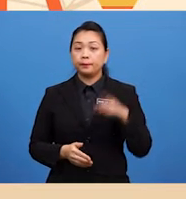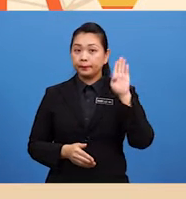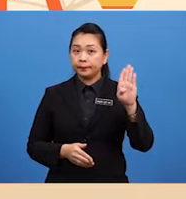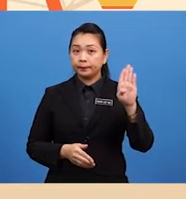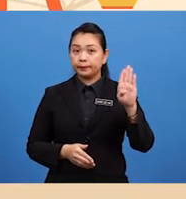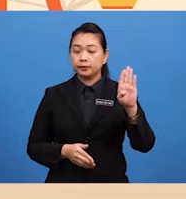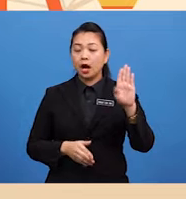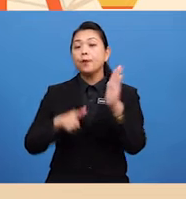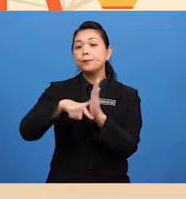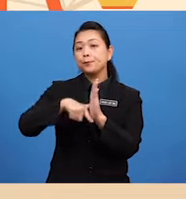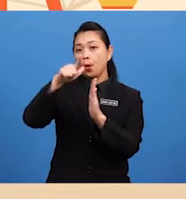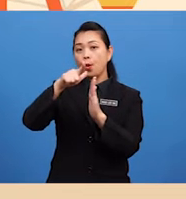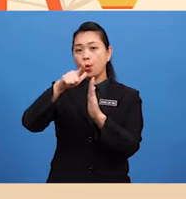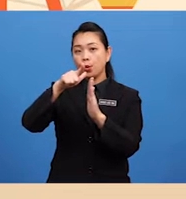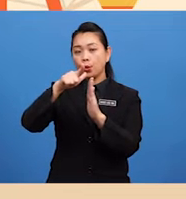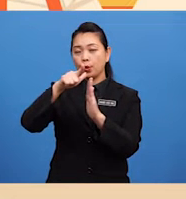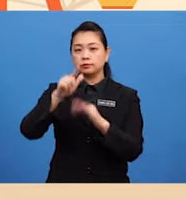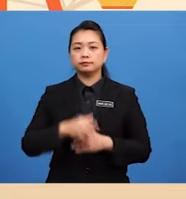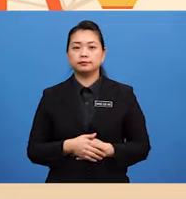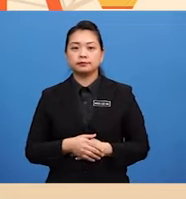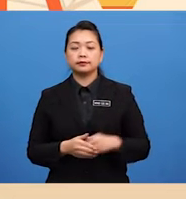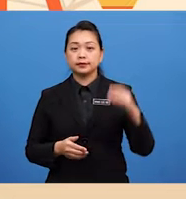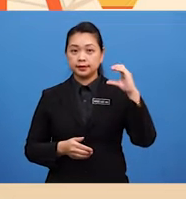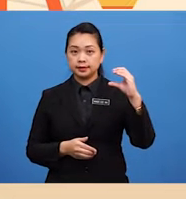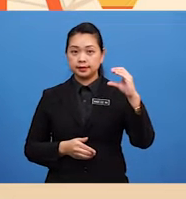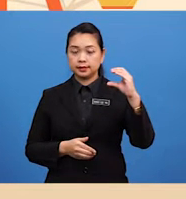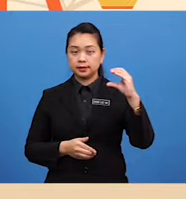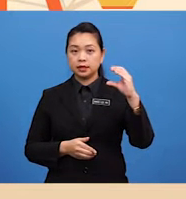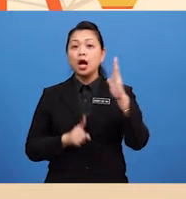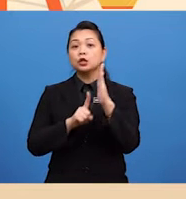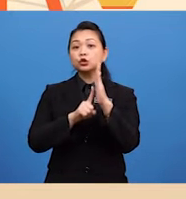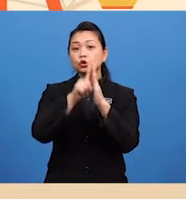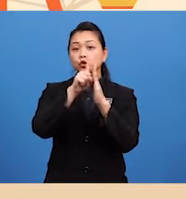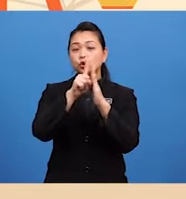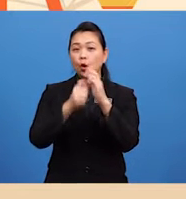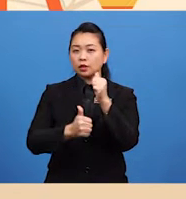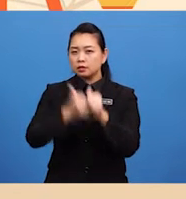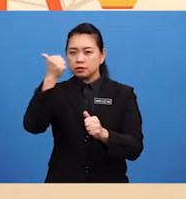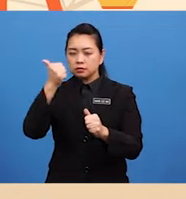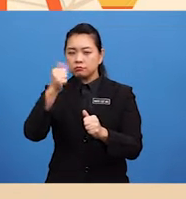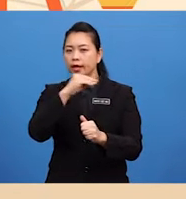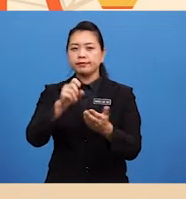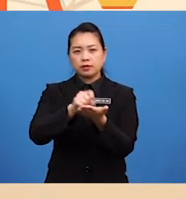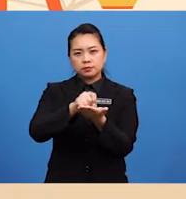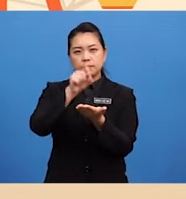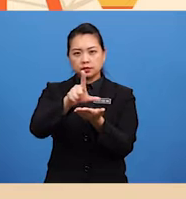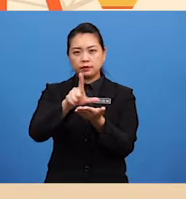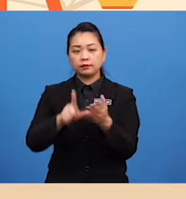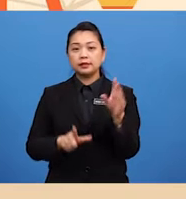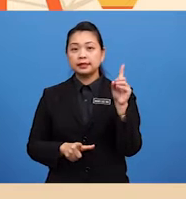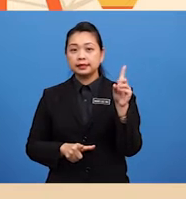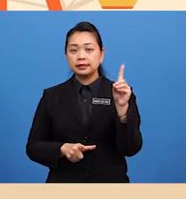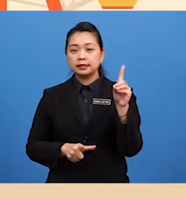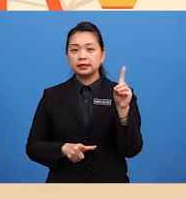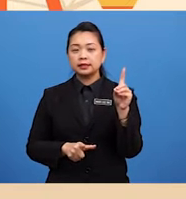More C Tallest And Expensive D